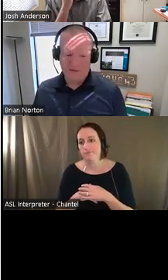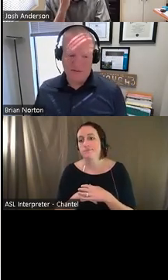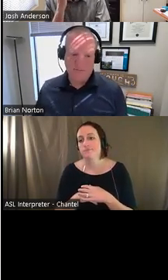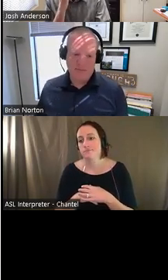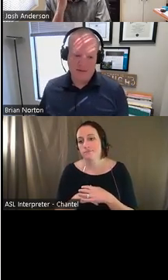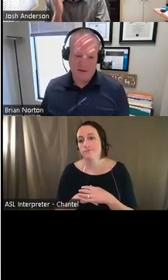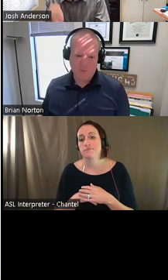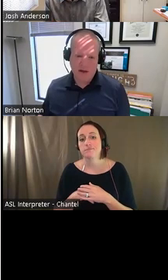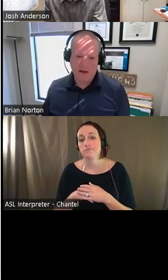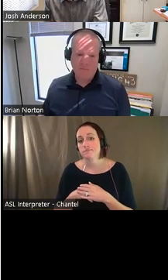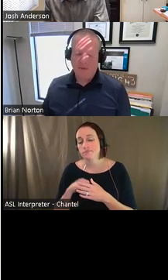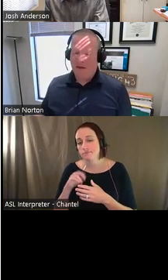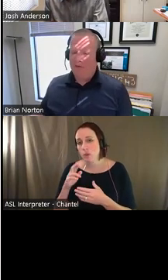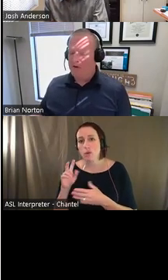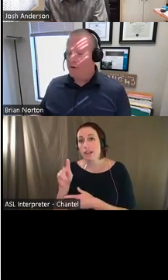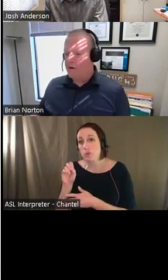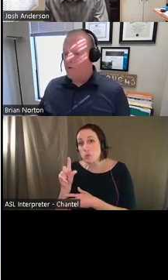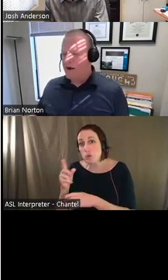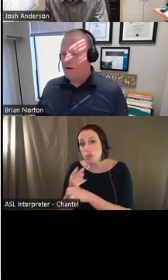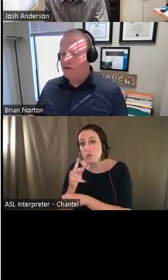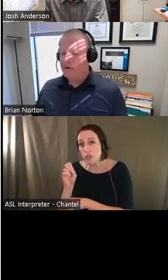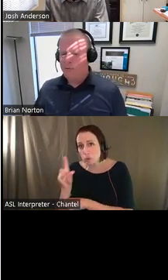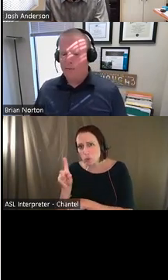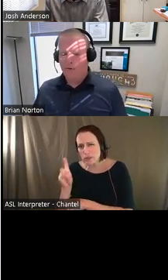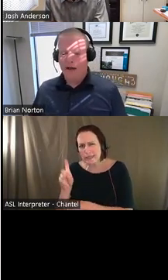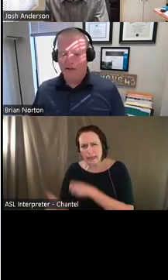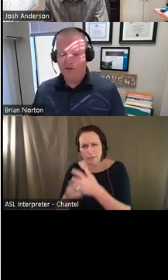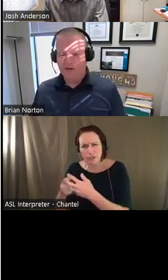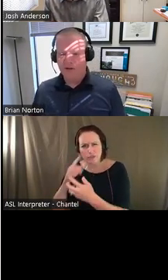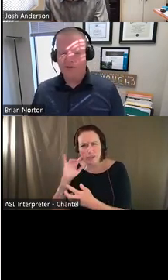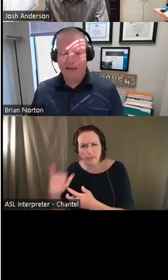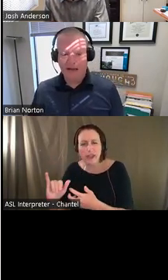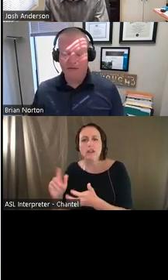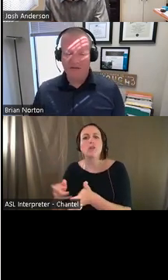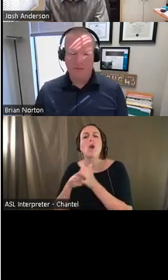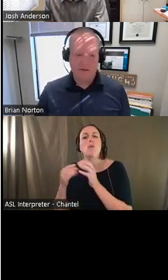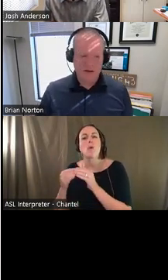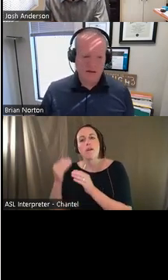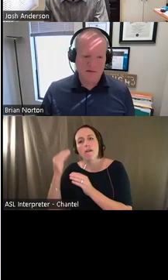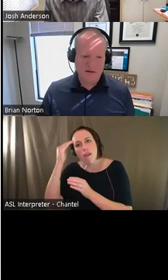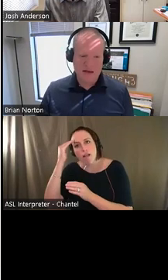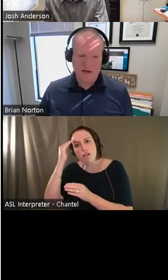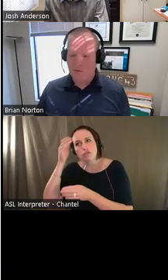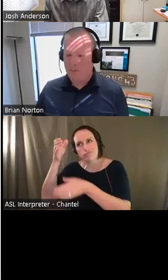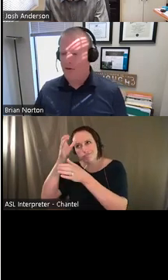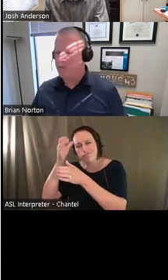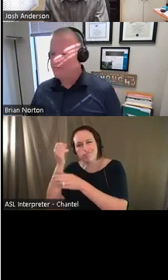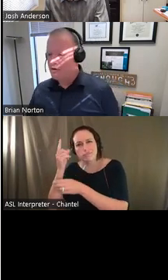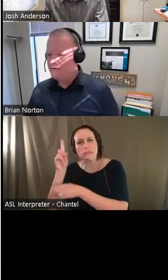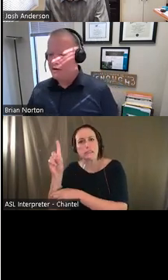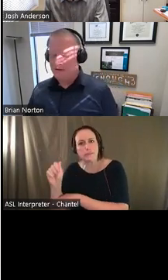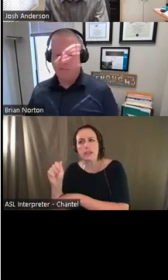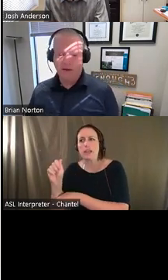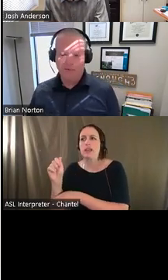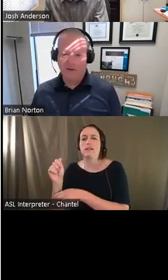factors that may be there as well, they're going to require a little bit more knowledge and understanding of disability and, or problem